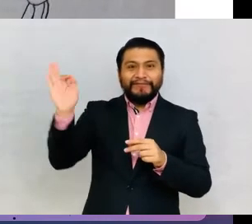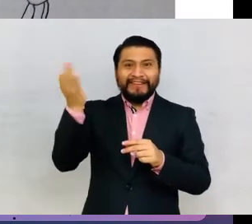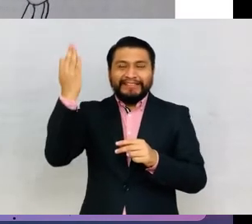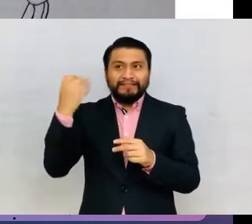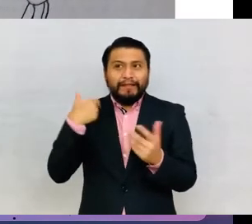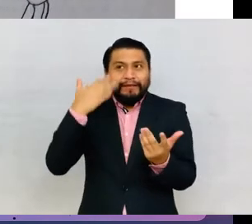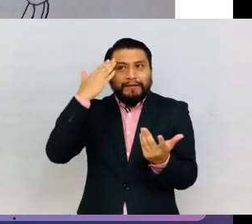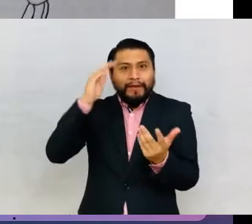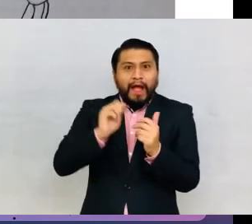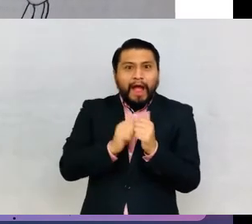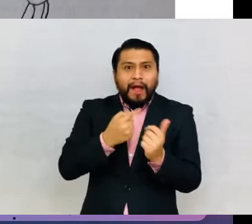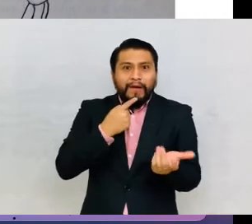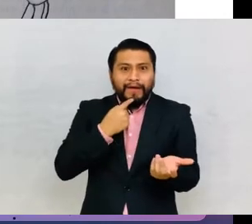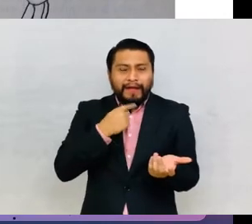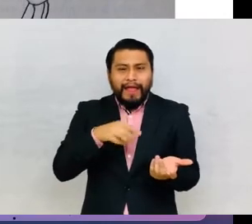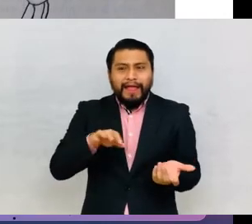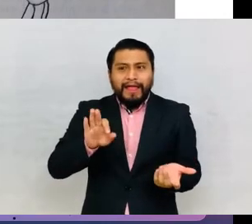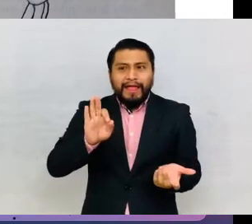F-A-Y,